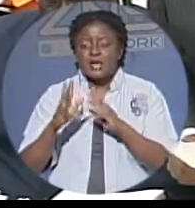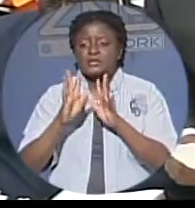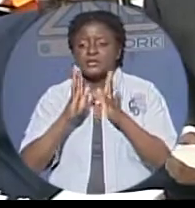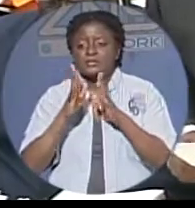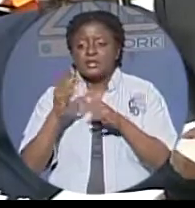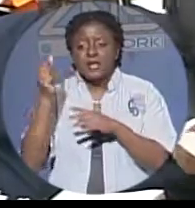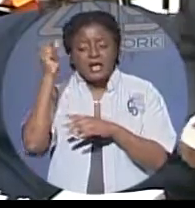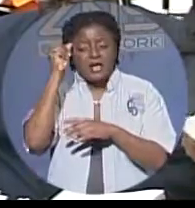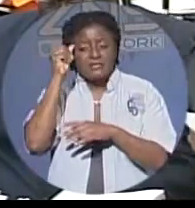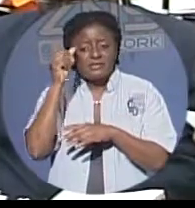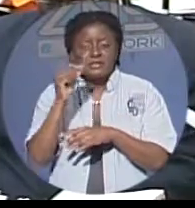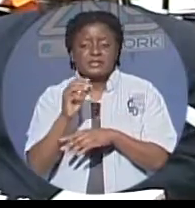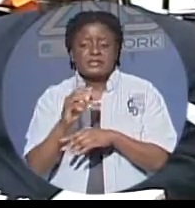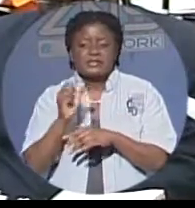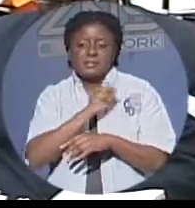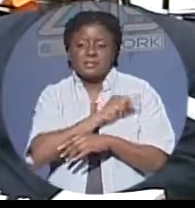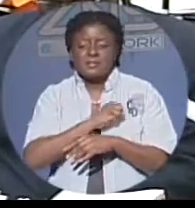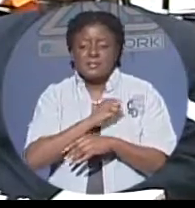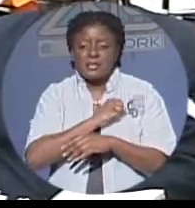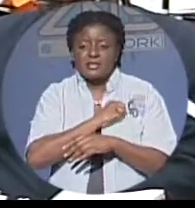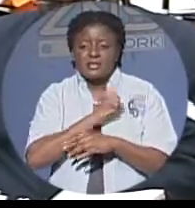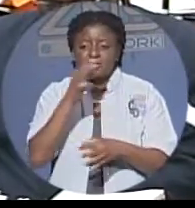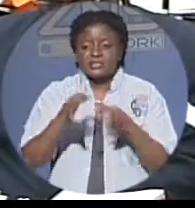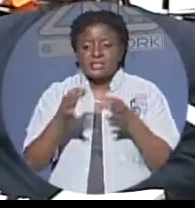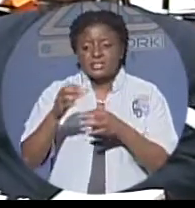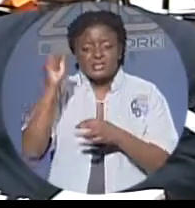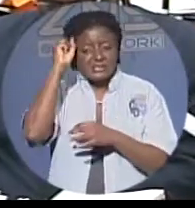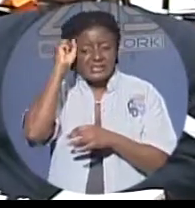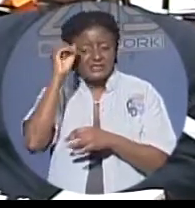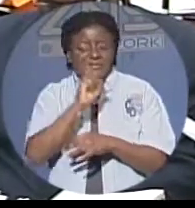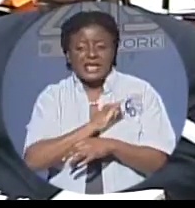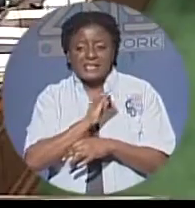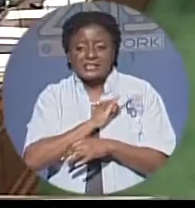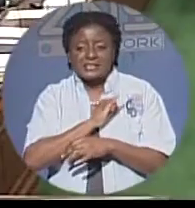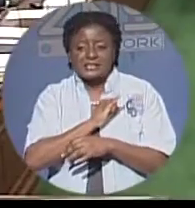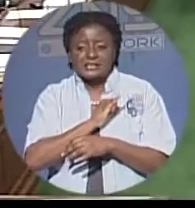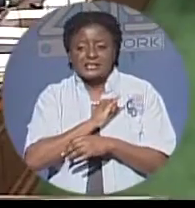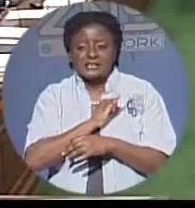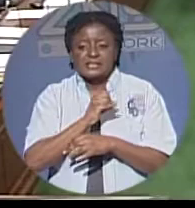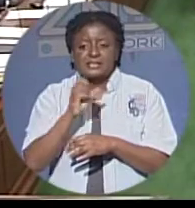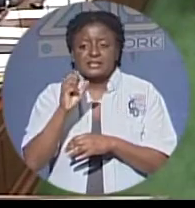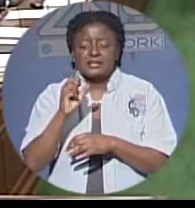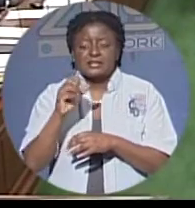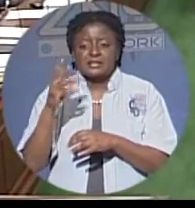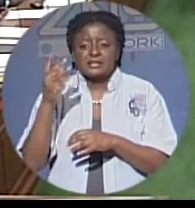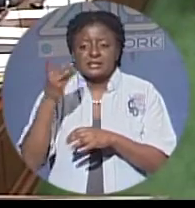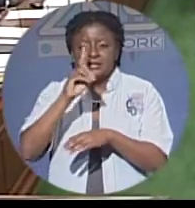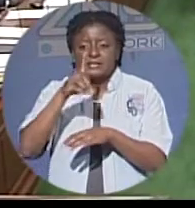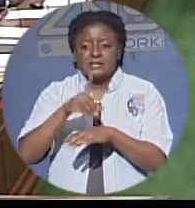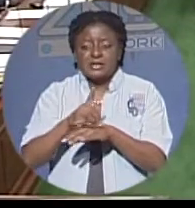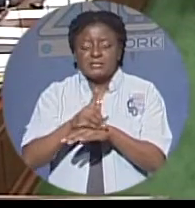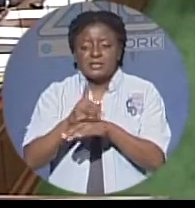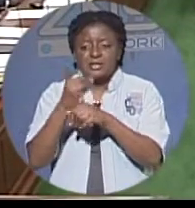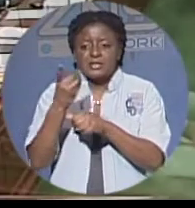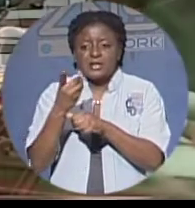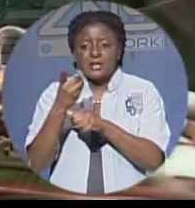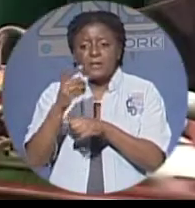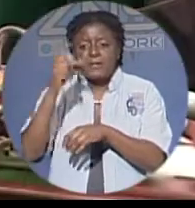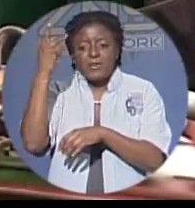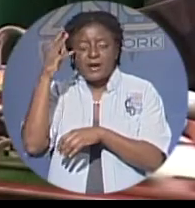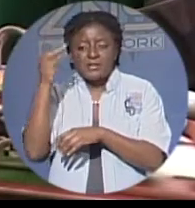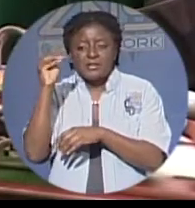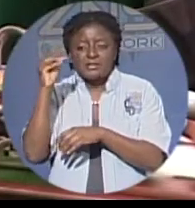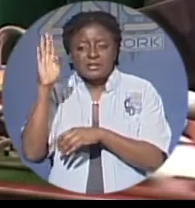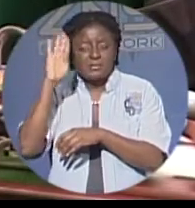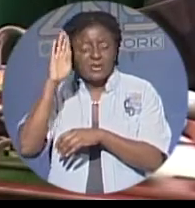chairman justice stephen isaacs the commission's deputy chairman mp and deputy prime minister brent simonet and mount mariah